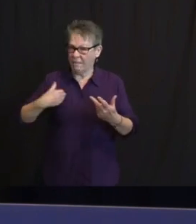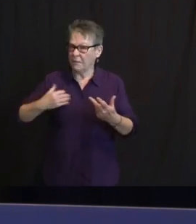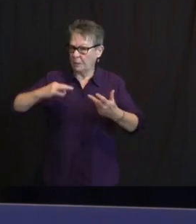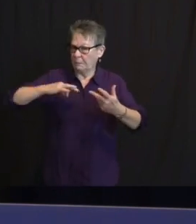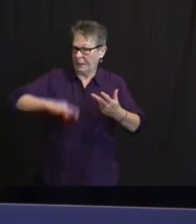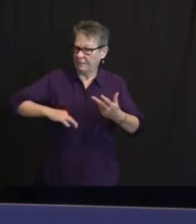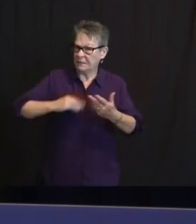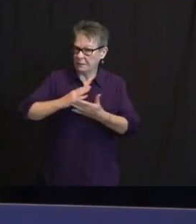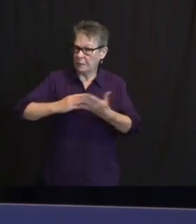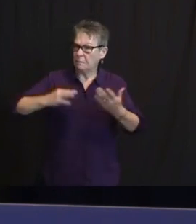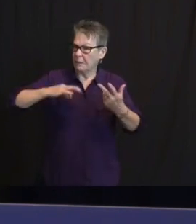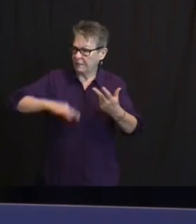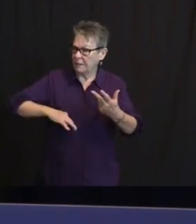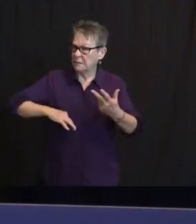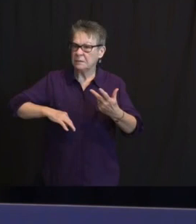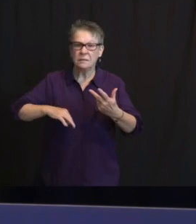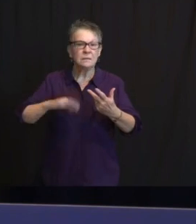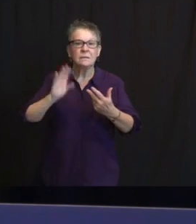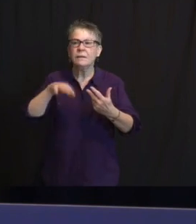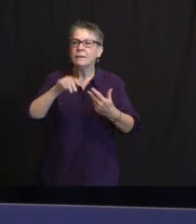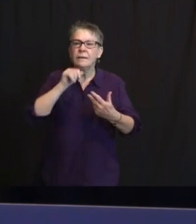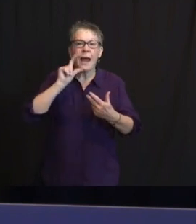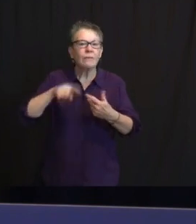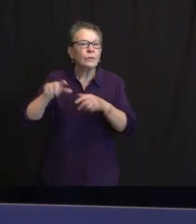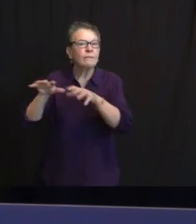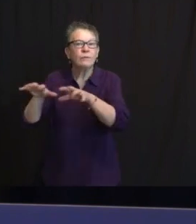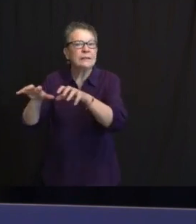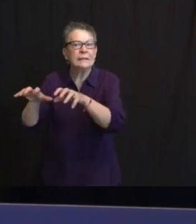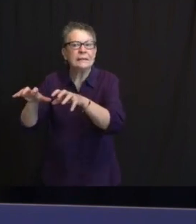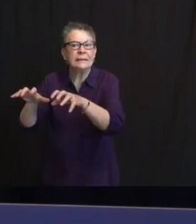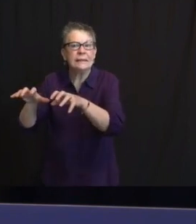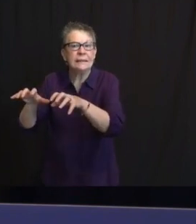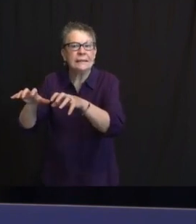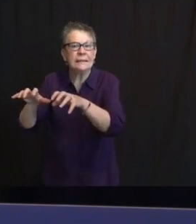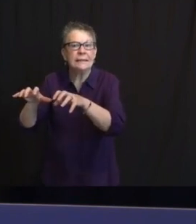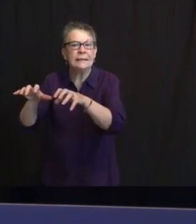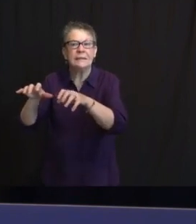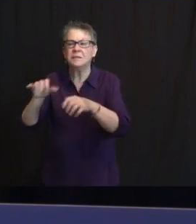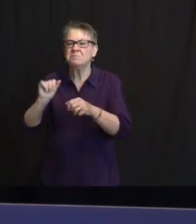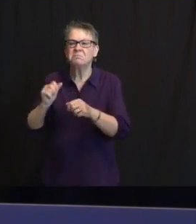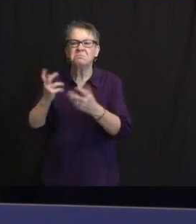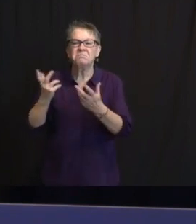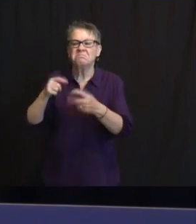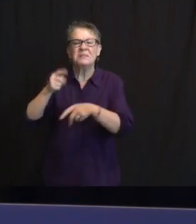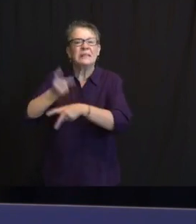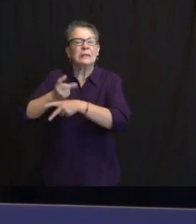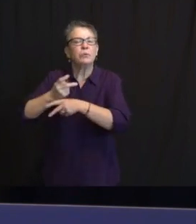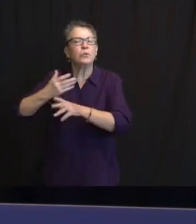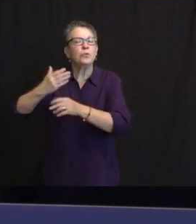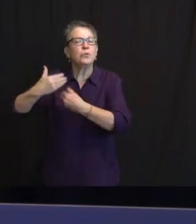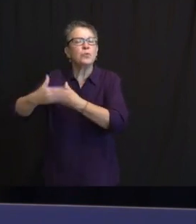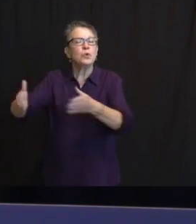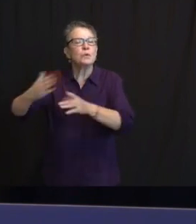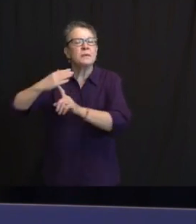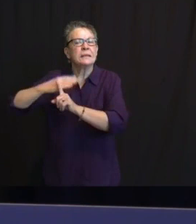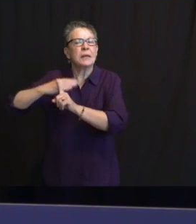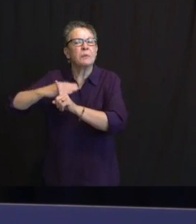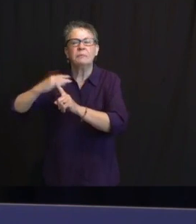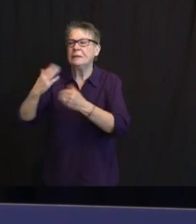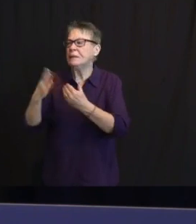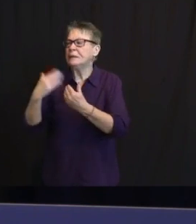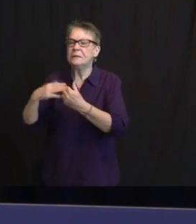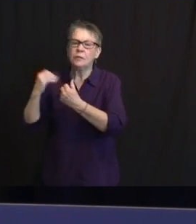DOES NOT NEED TO BE KEPT IN A FREEZER AND CAN BE STORED AT REFRIGERATOR TEMPERATURES, SO IT'S EASY TO TRANSPORT AND STORE.